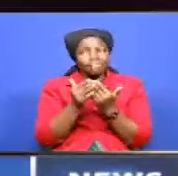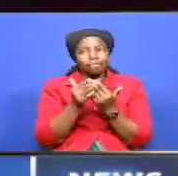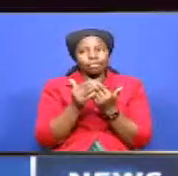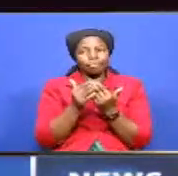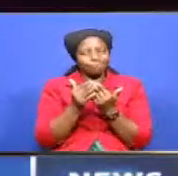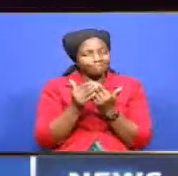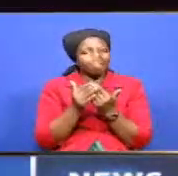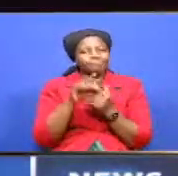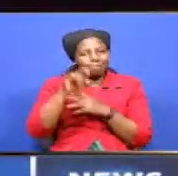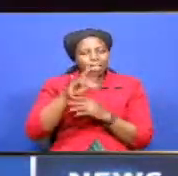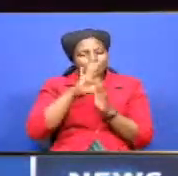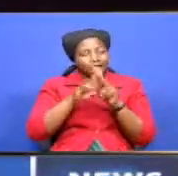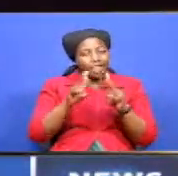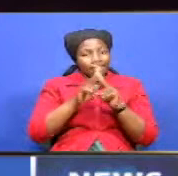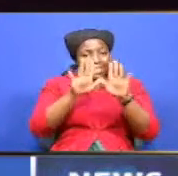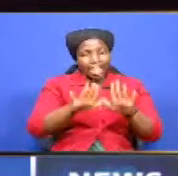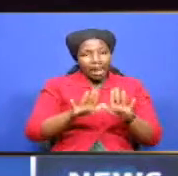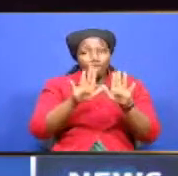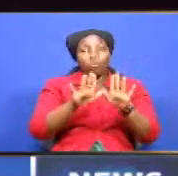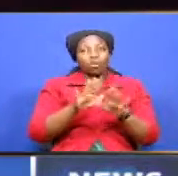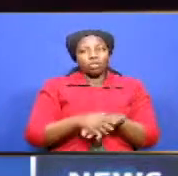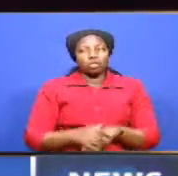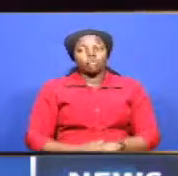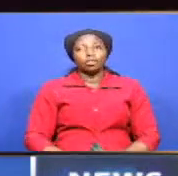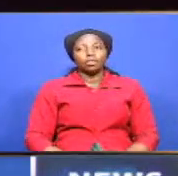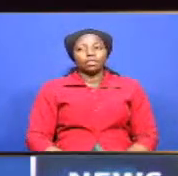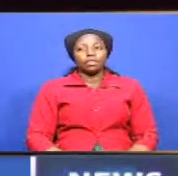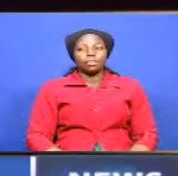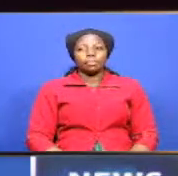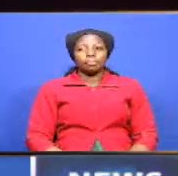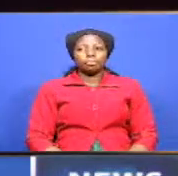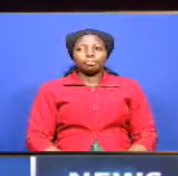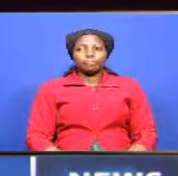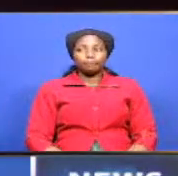For Channel One News, I'm Safine Aching-Oma.